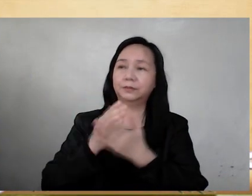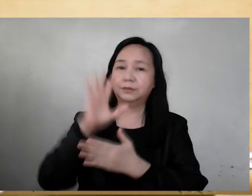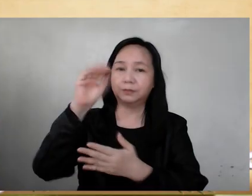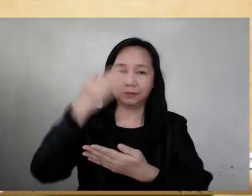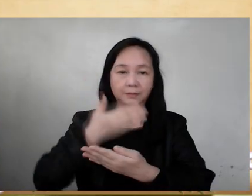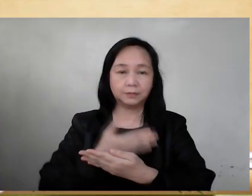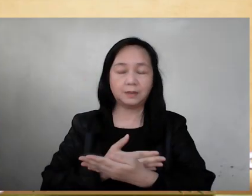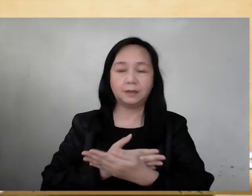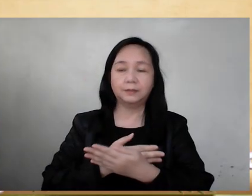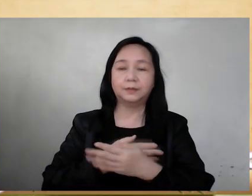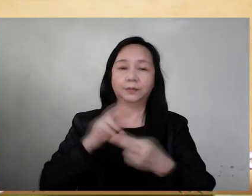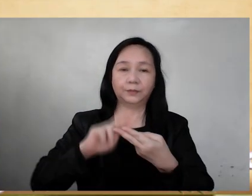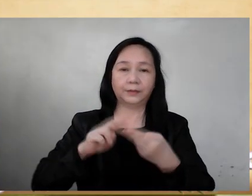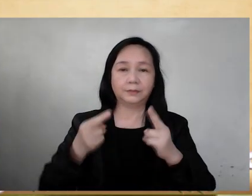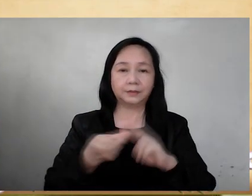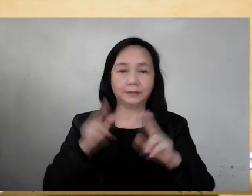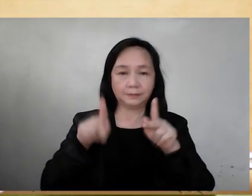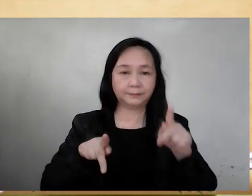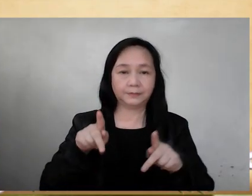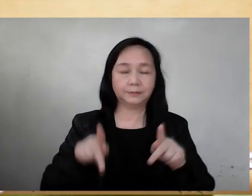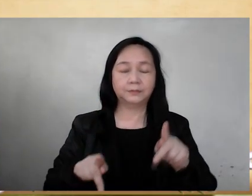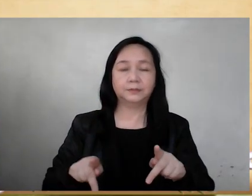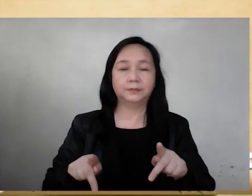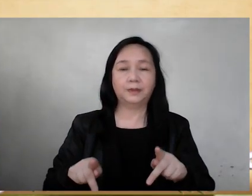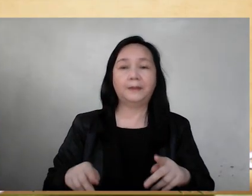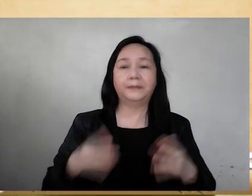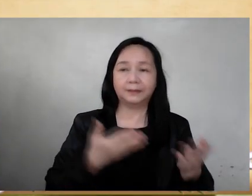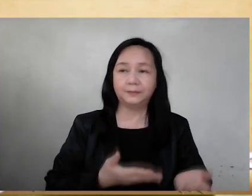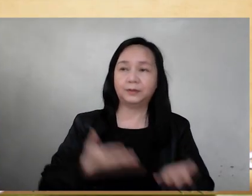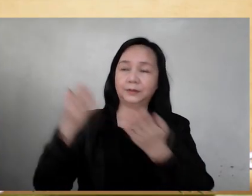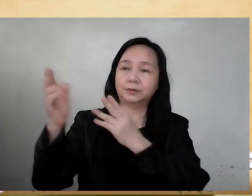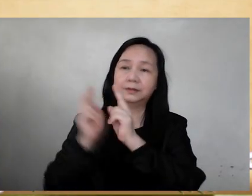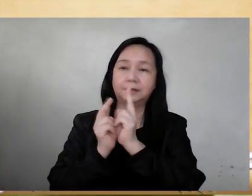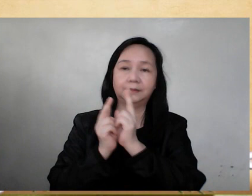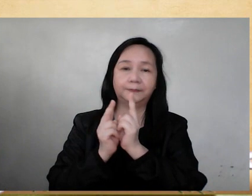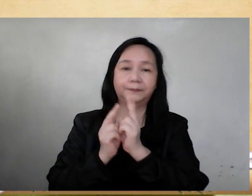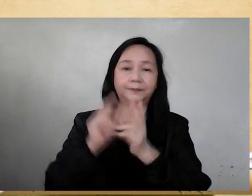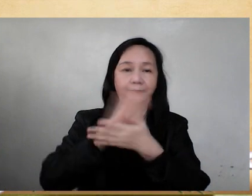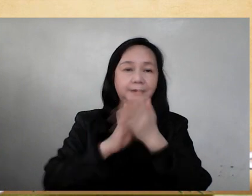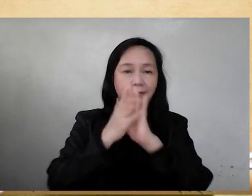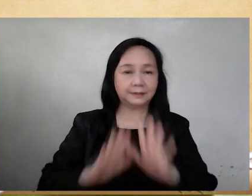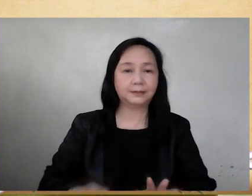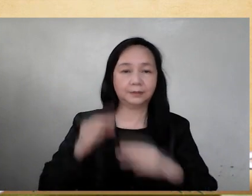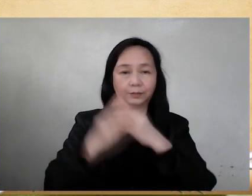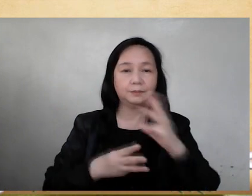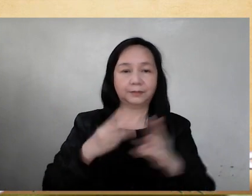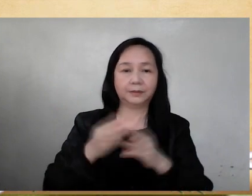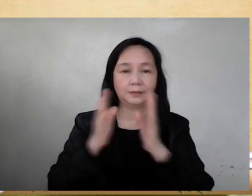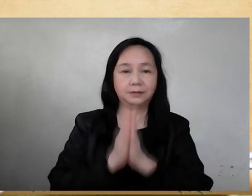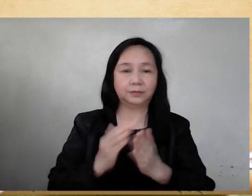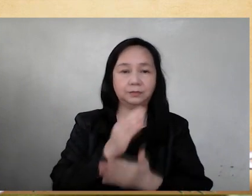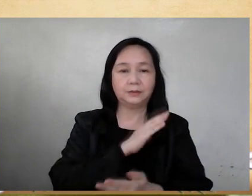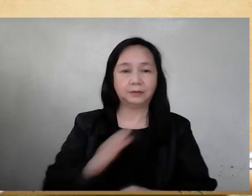your Son reconciles mankind. May it bring unity and peace to the world. We ask this through